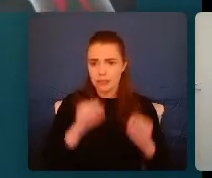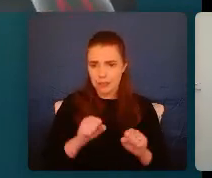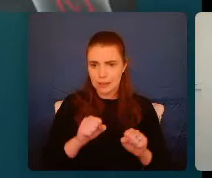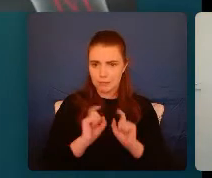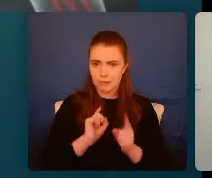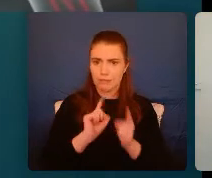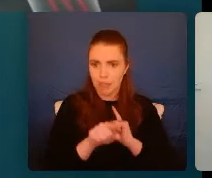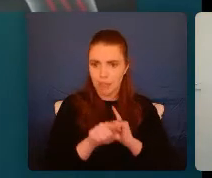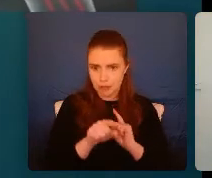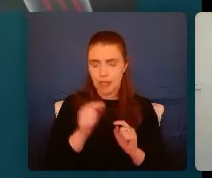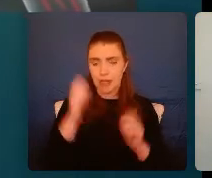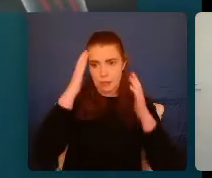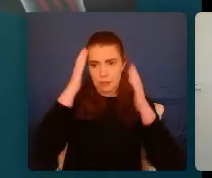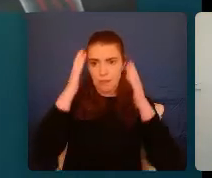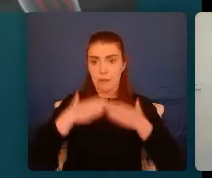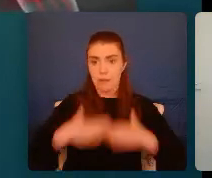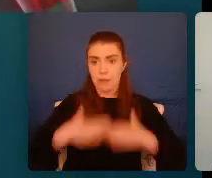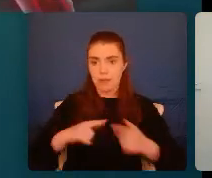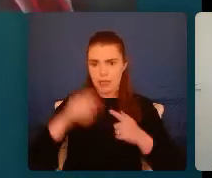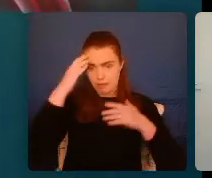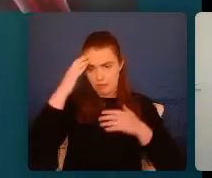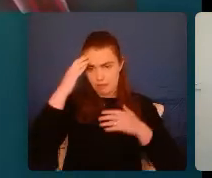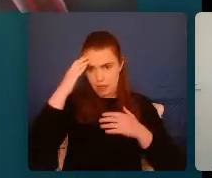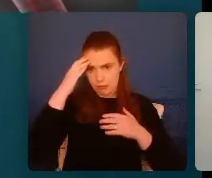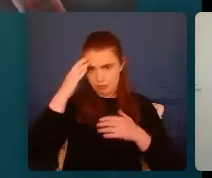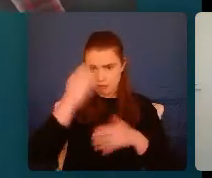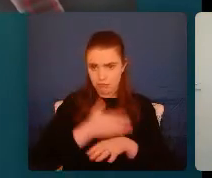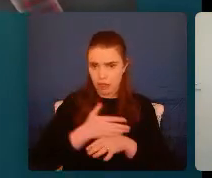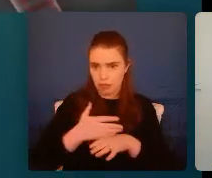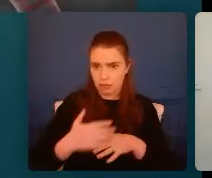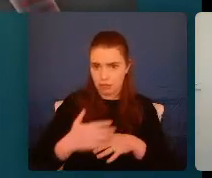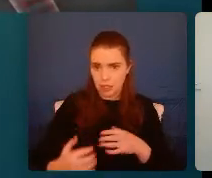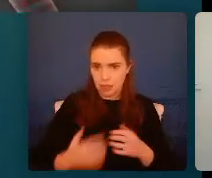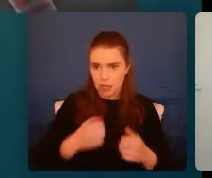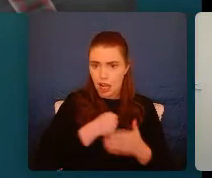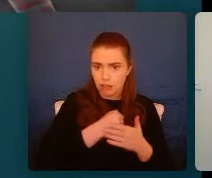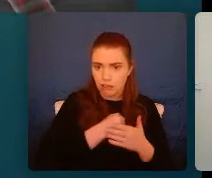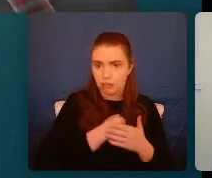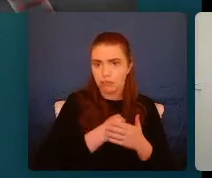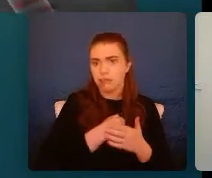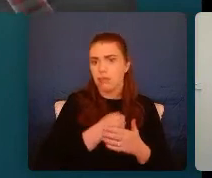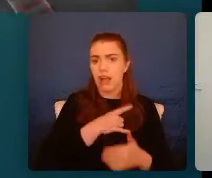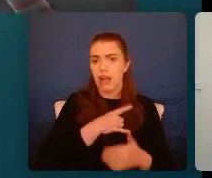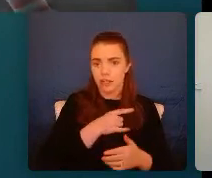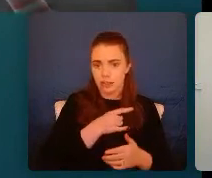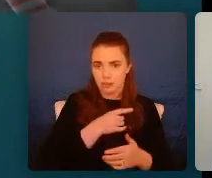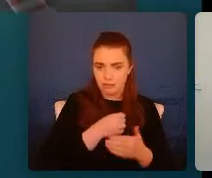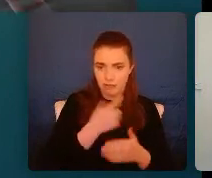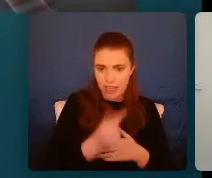The body and brain go on alert. There's an adrenaline rush, increased heart rate, and an increase in stress hormone levels.